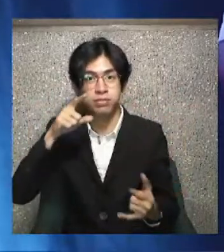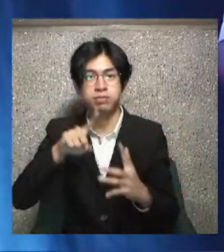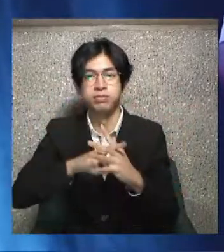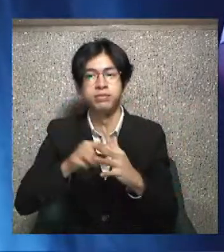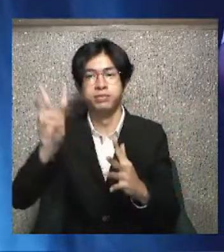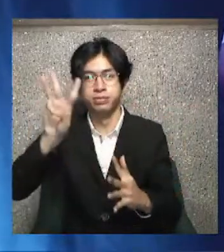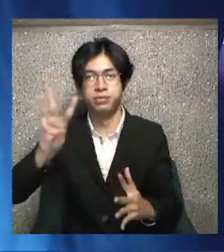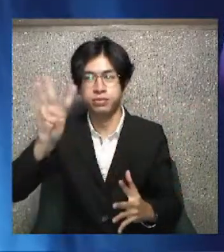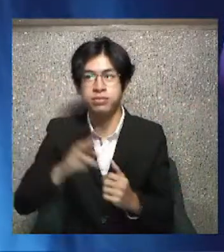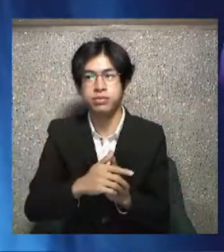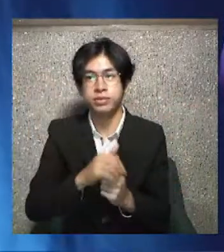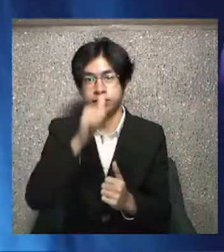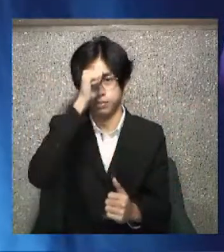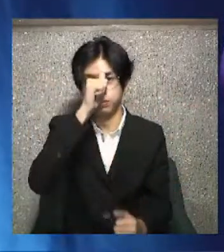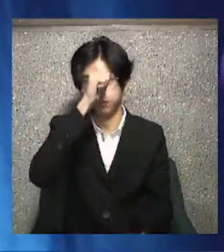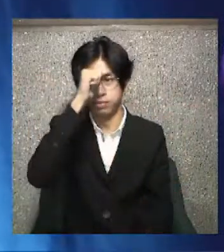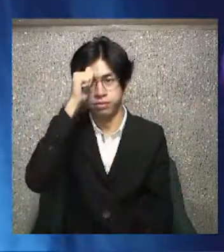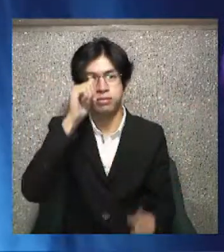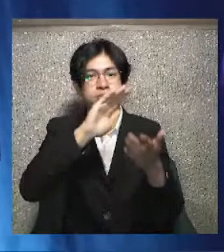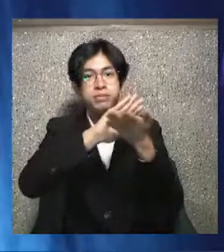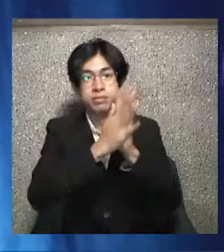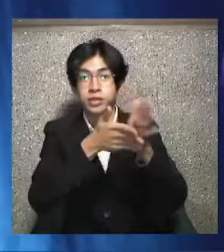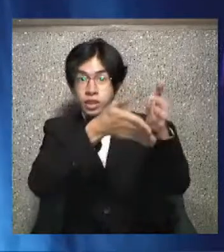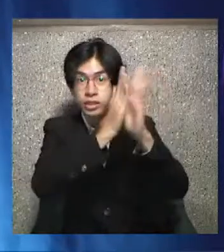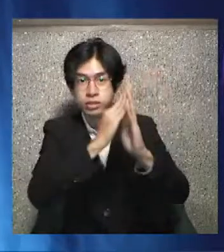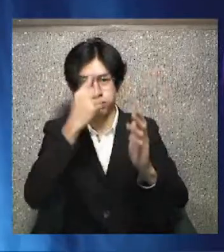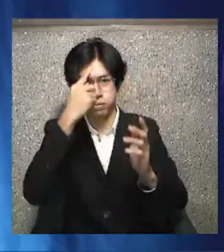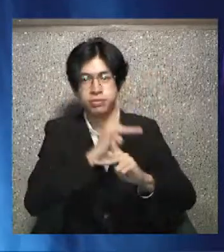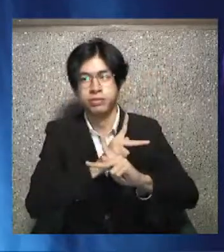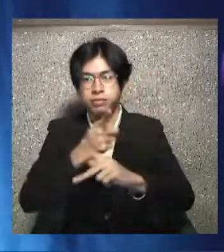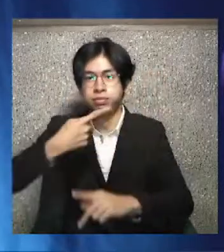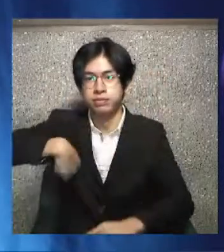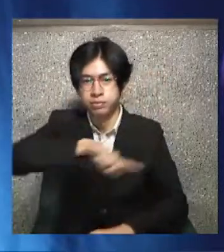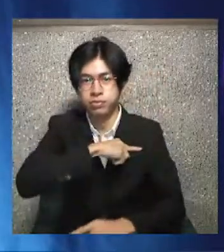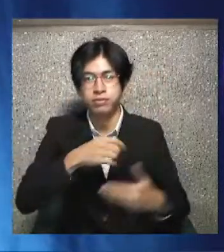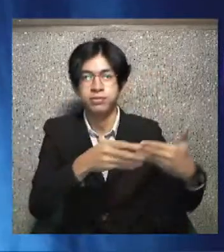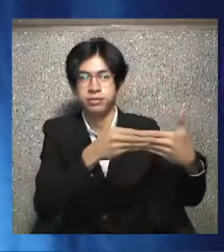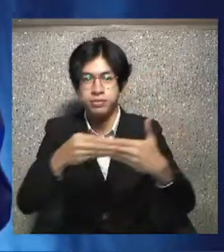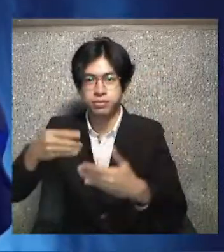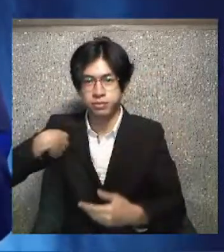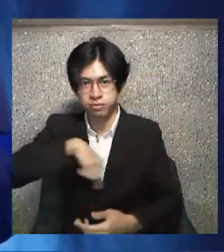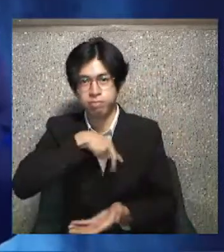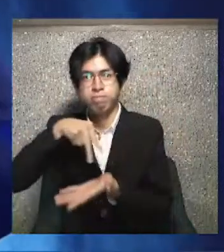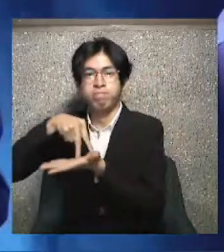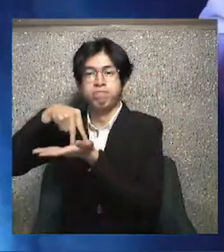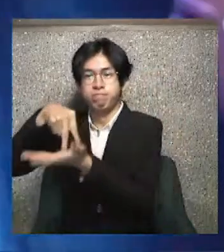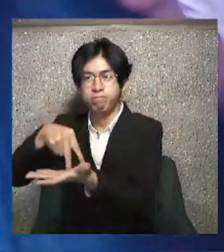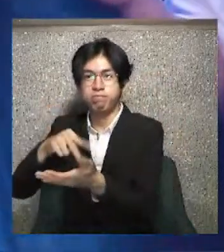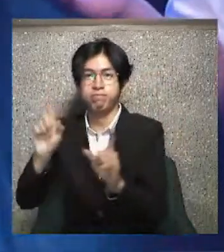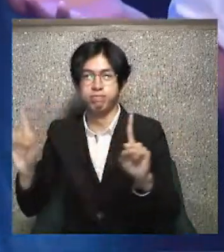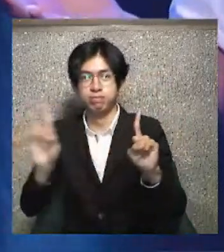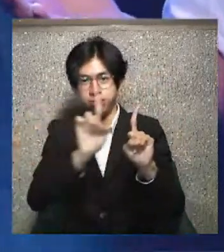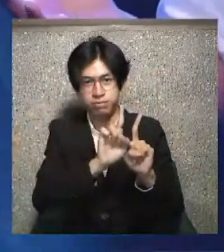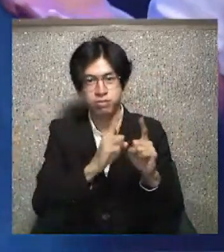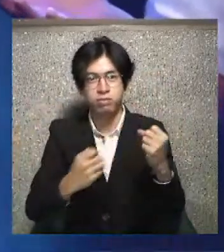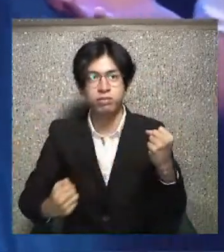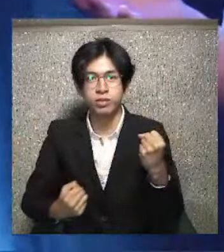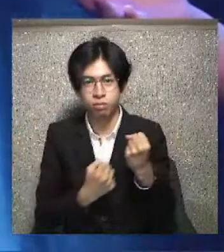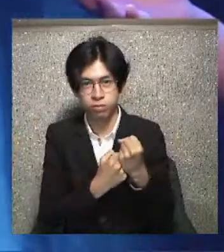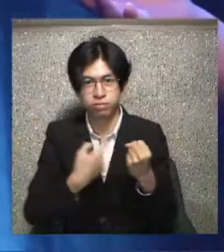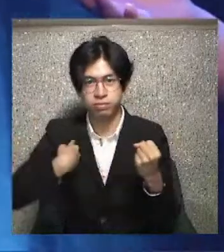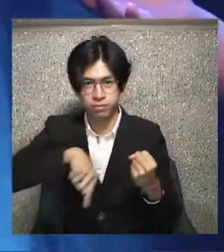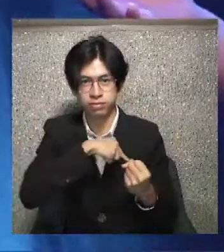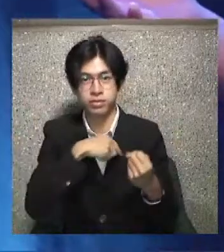with you to protect you. Go before you to guide you. Stand behind you to give you strength and know that he is walking